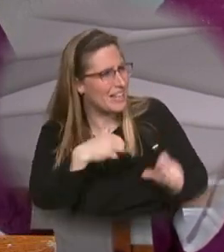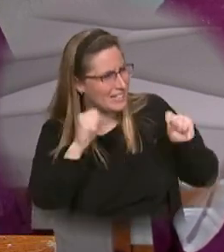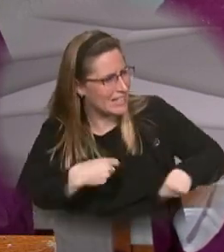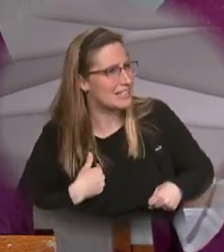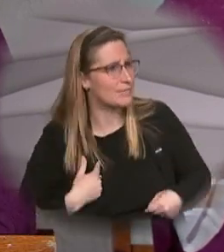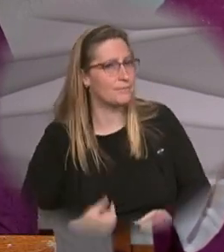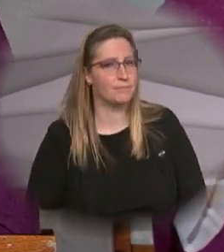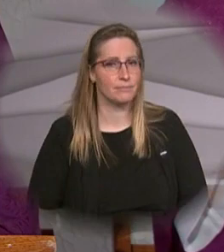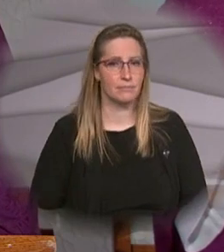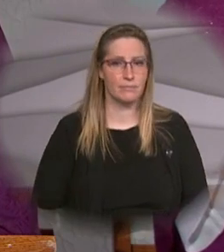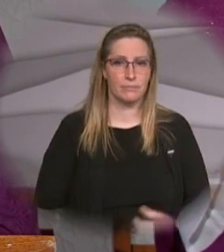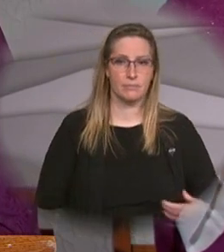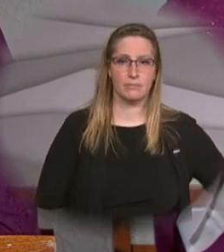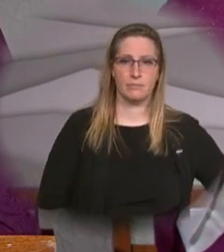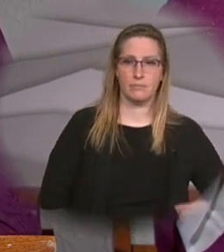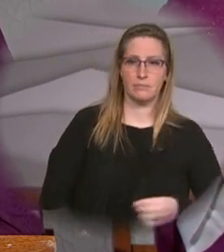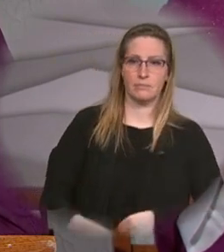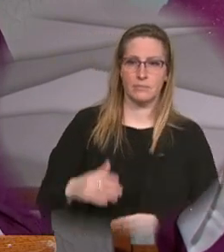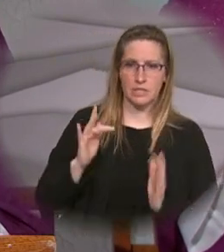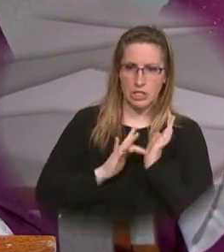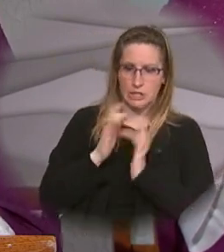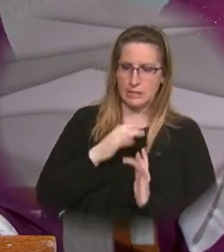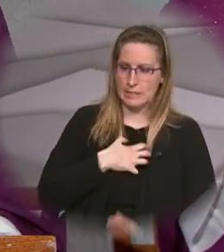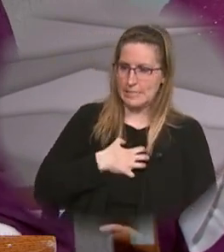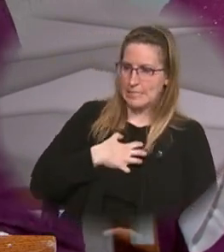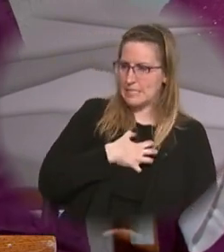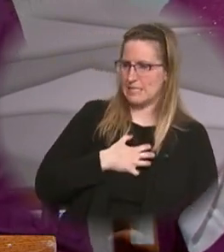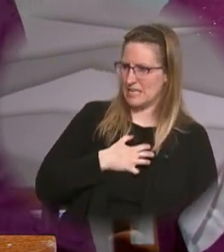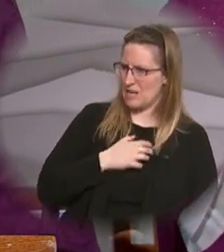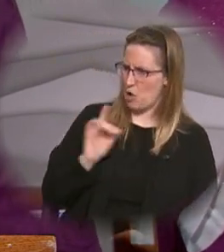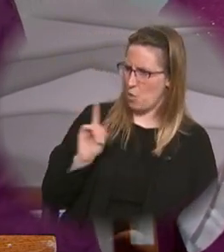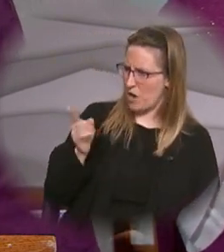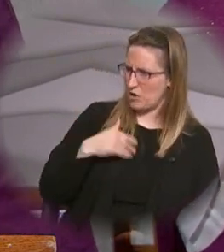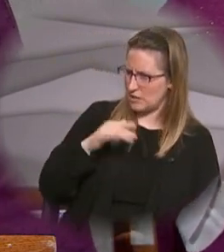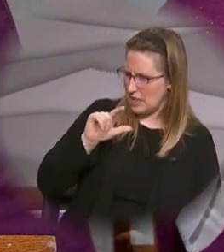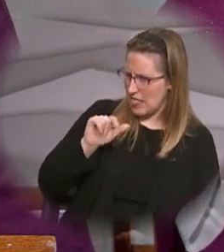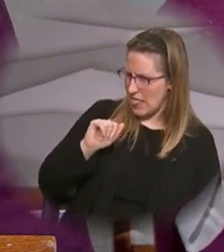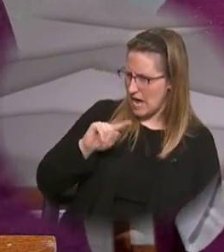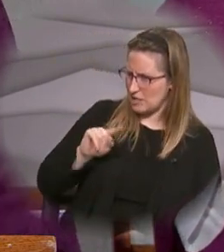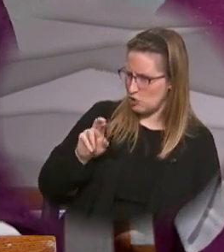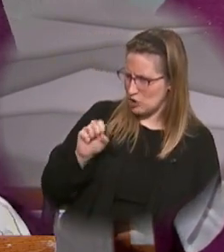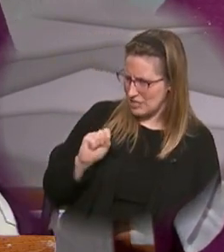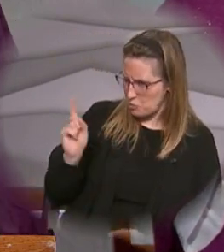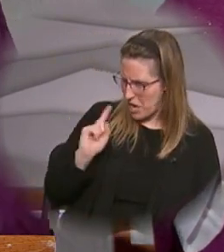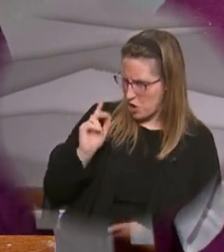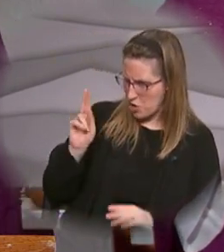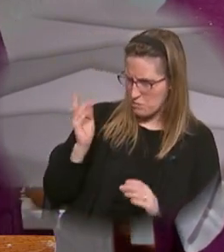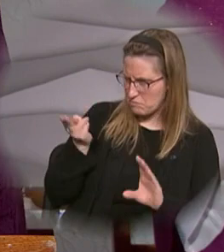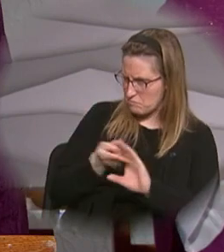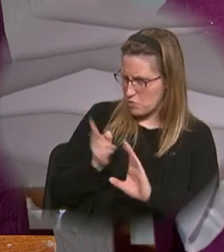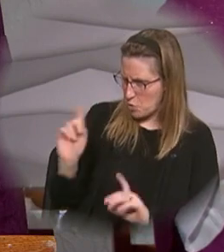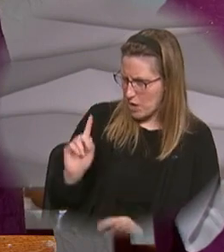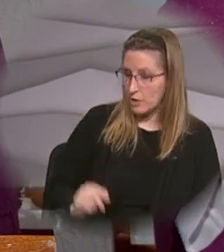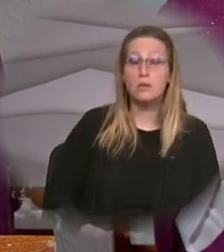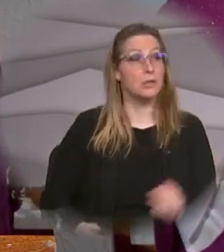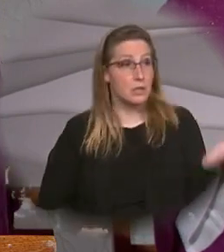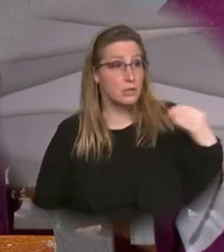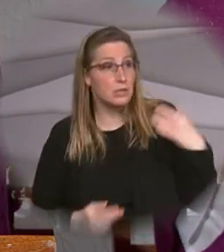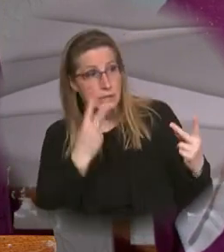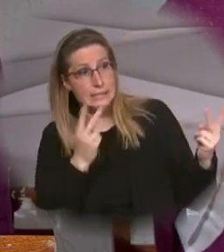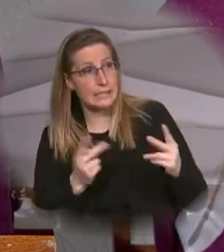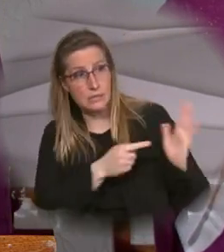he became perturbed and deeply troubled and said where have you laid him they said to him sir come and see